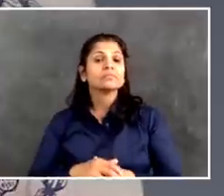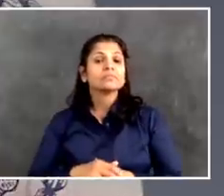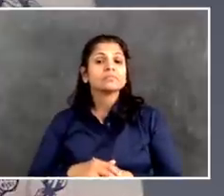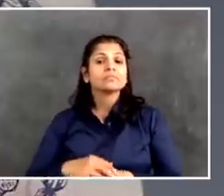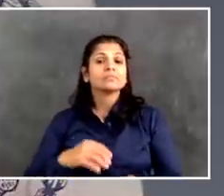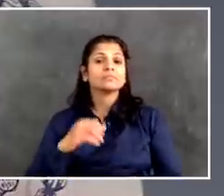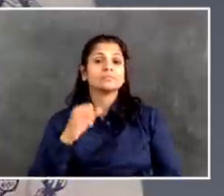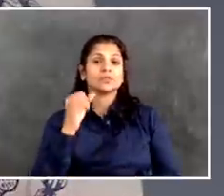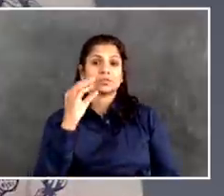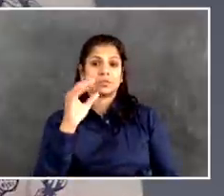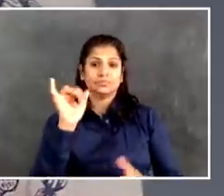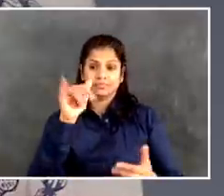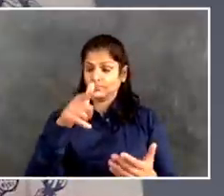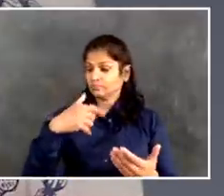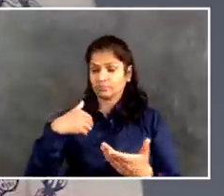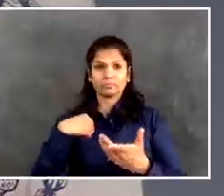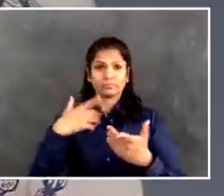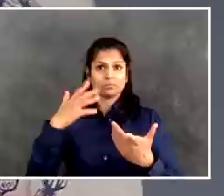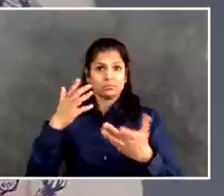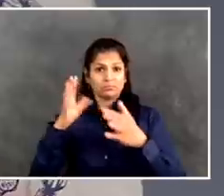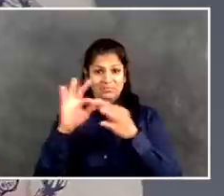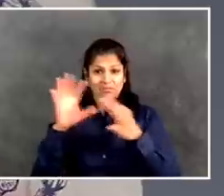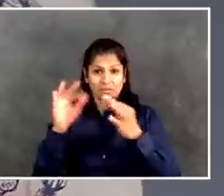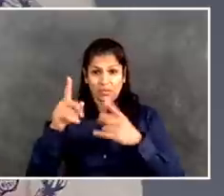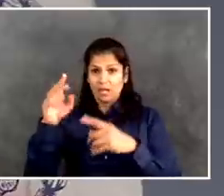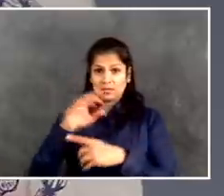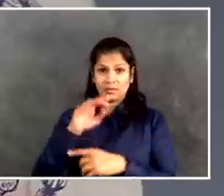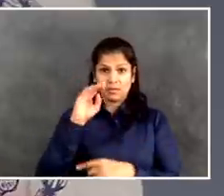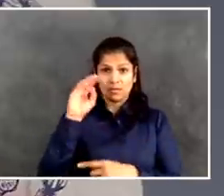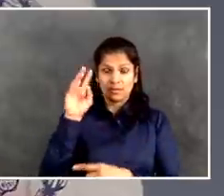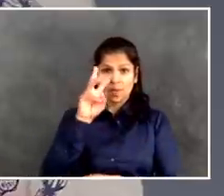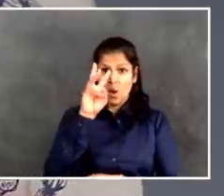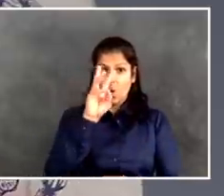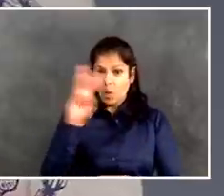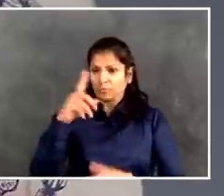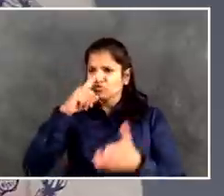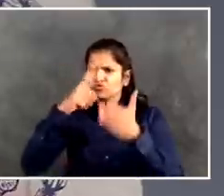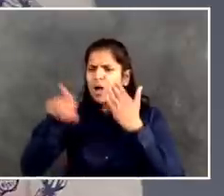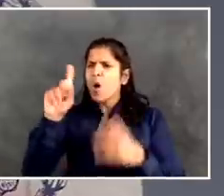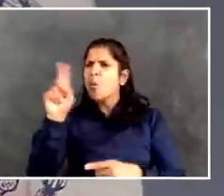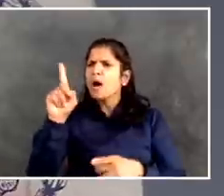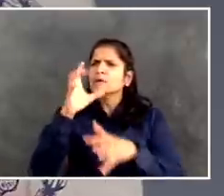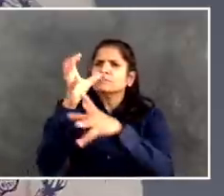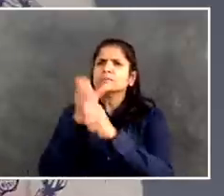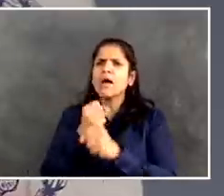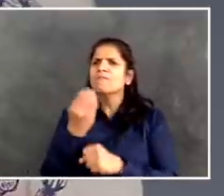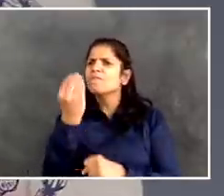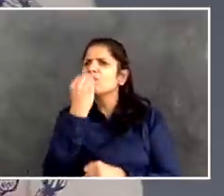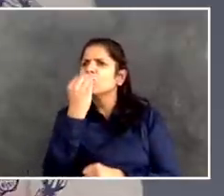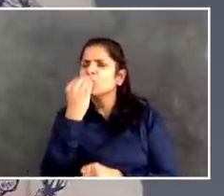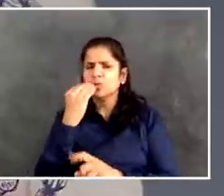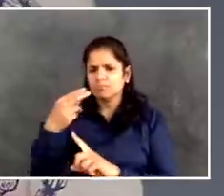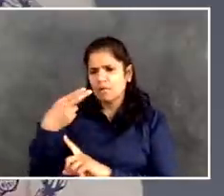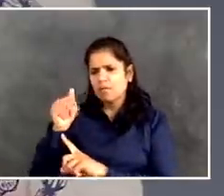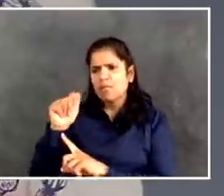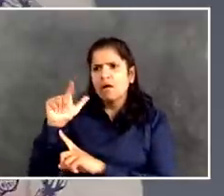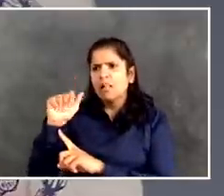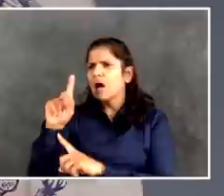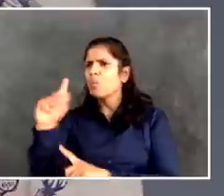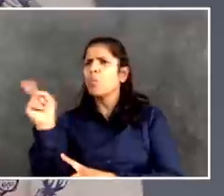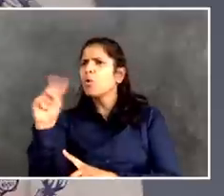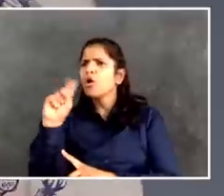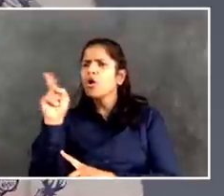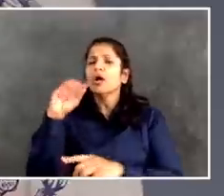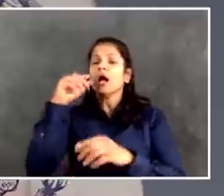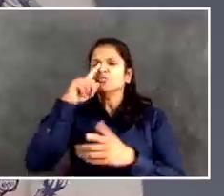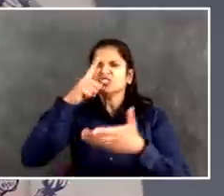On the website, those locations that have additional halal meals, the 32 sites